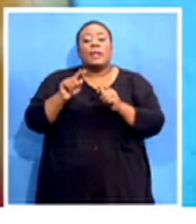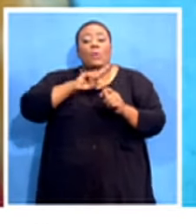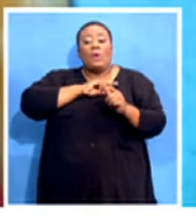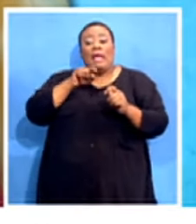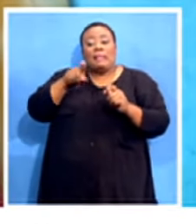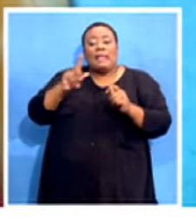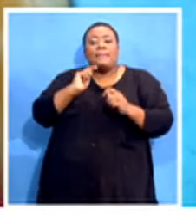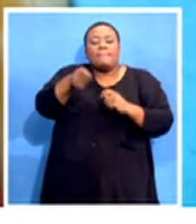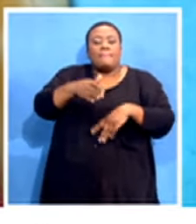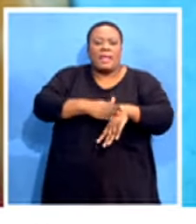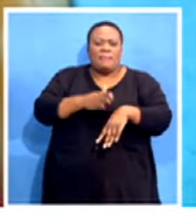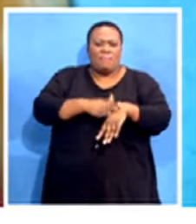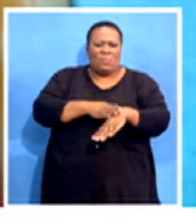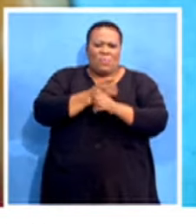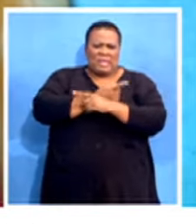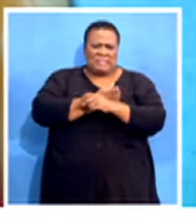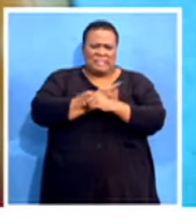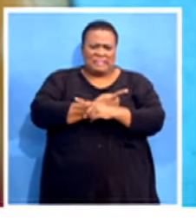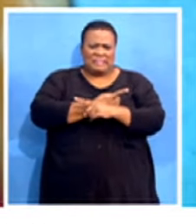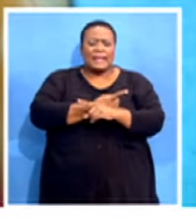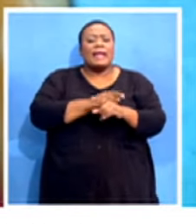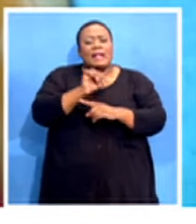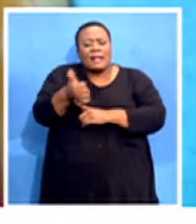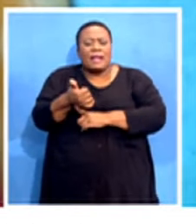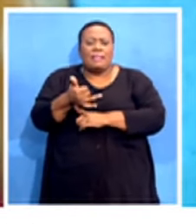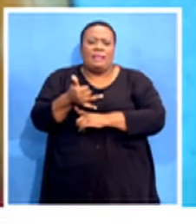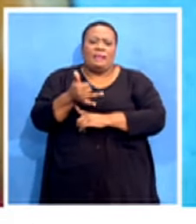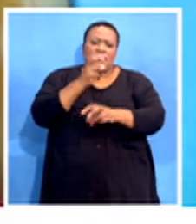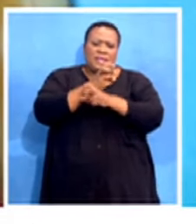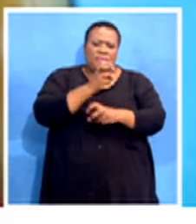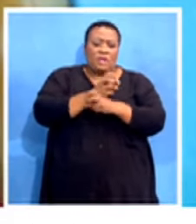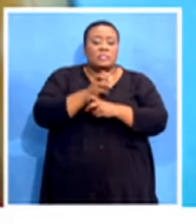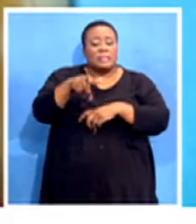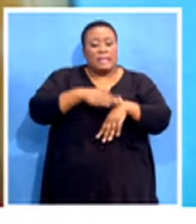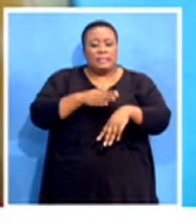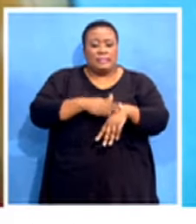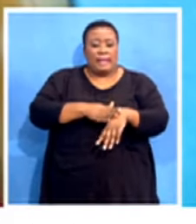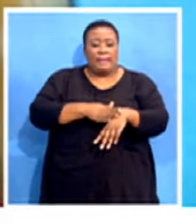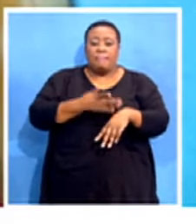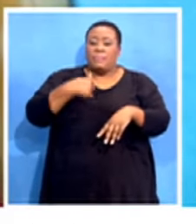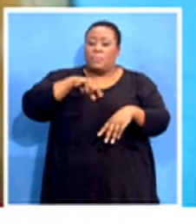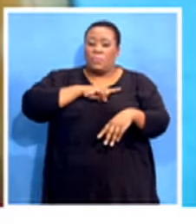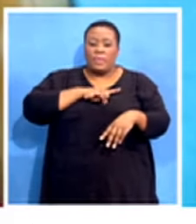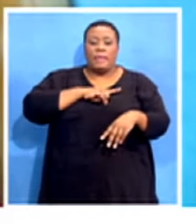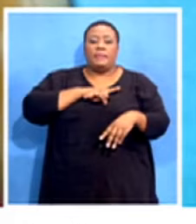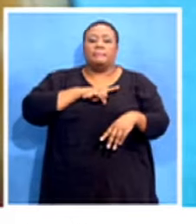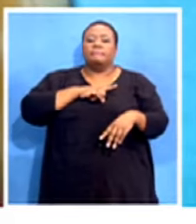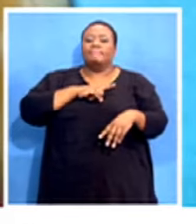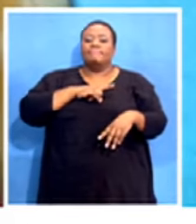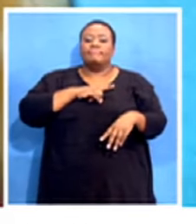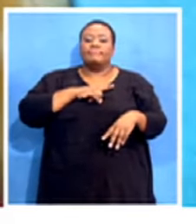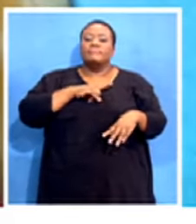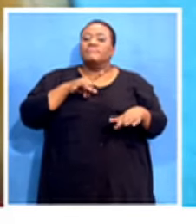normal prices in the taxis, and many other difficulties. Throughout that time, we have not been cushioned, neither by